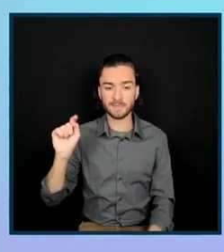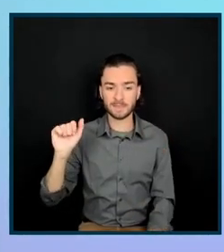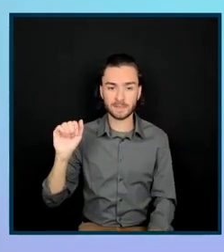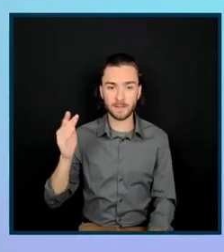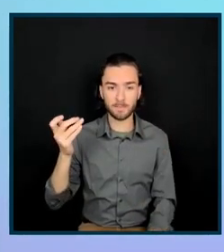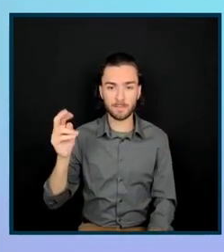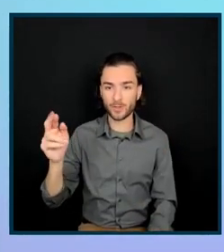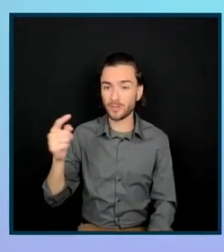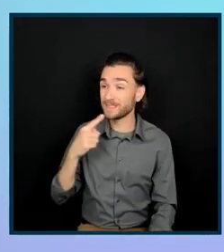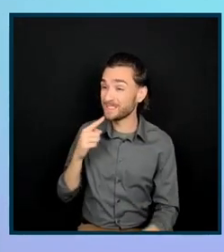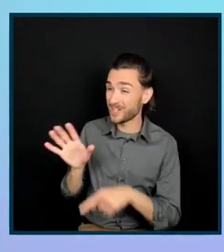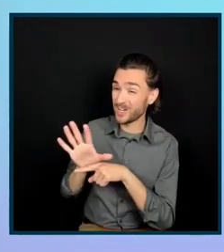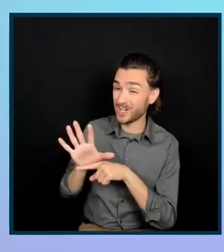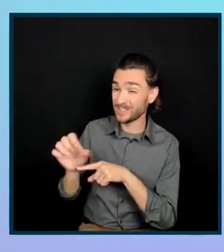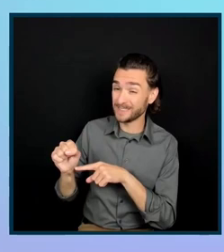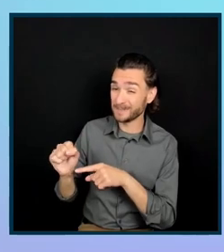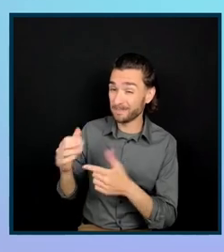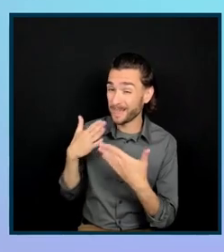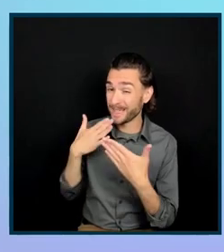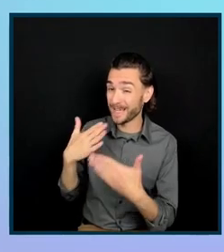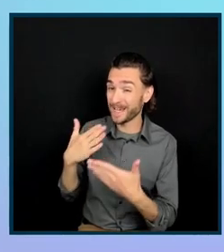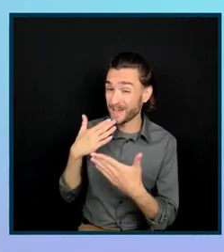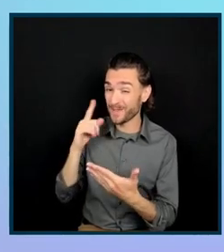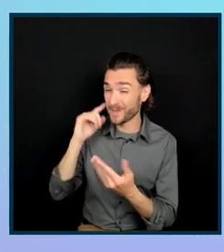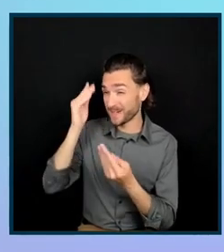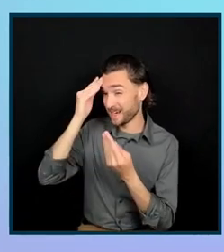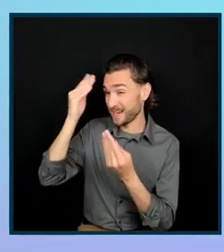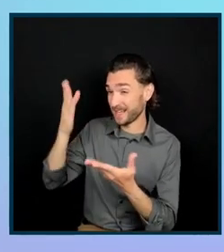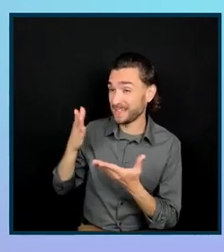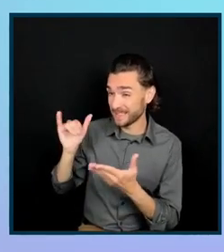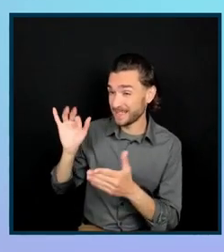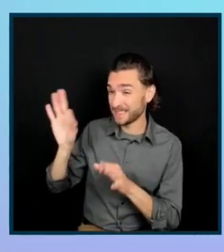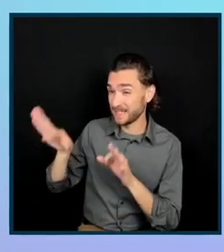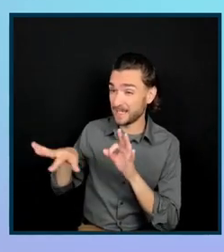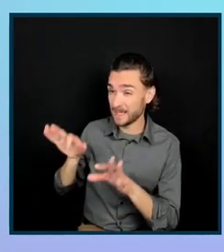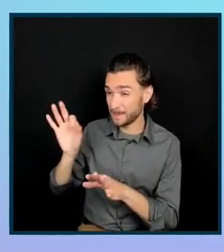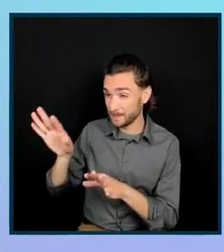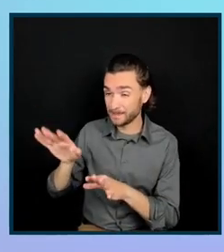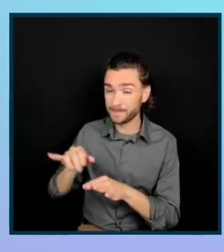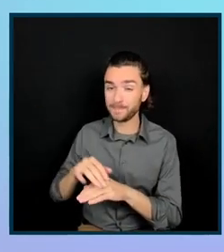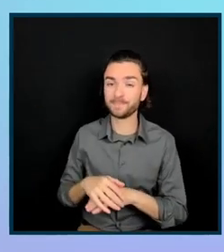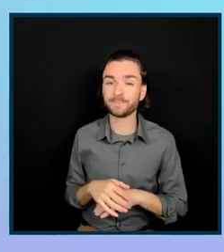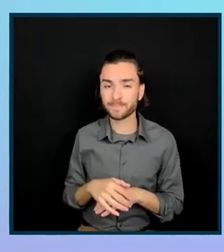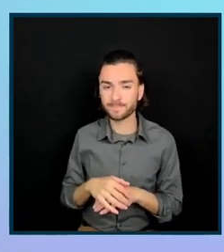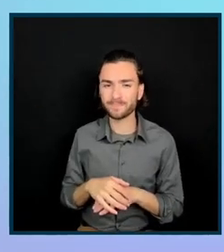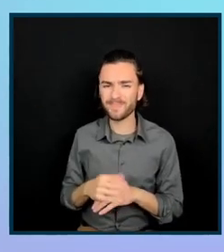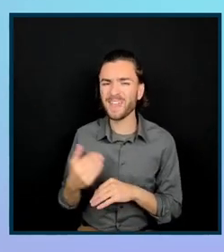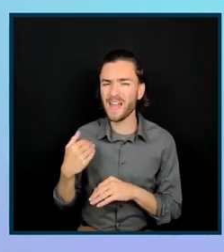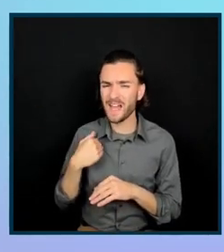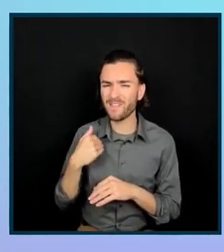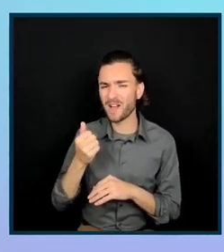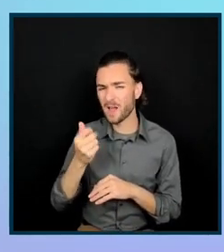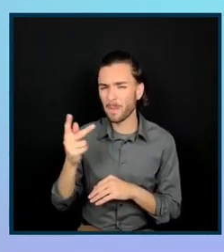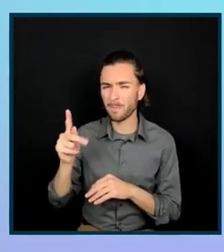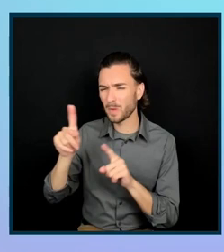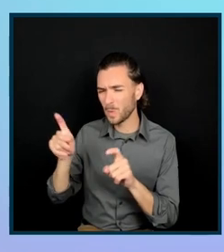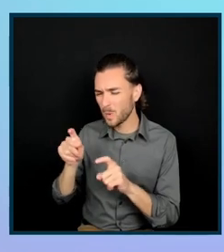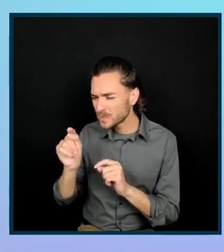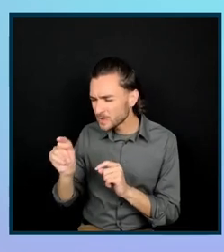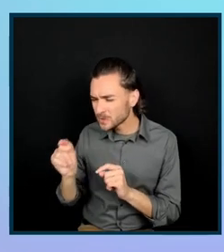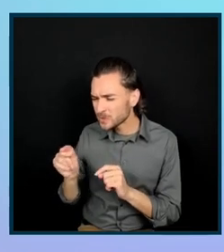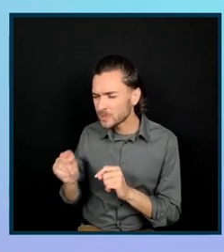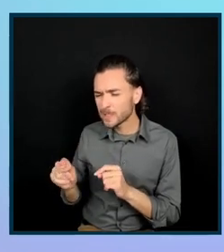Thank you for sharing those tips. All right. So, I have a couple of questions here. They're both related to